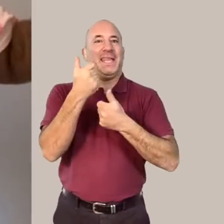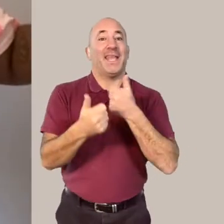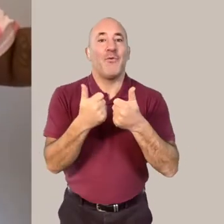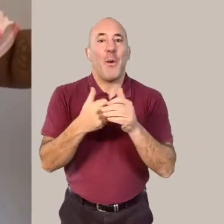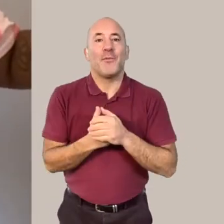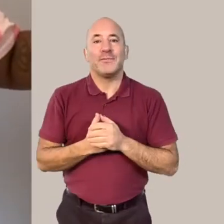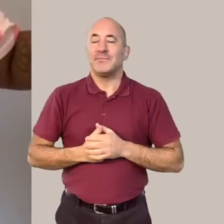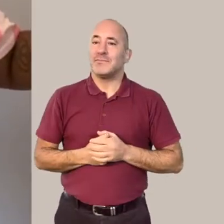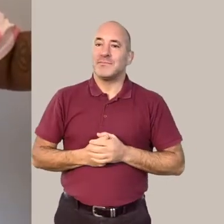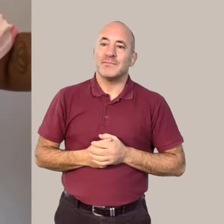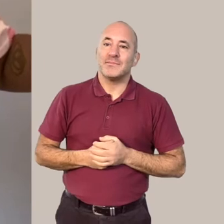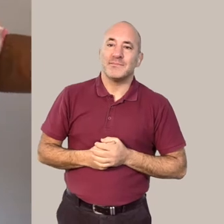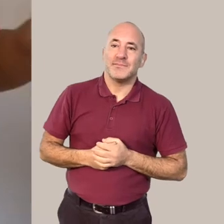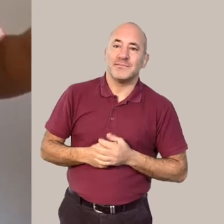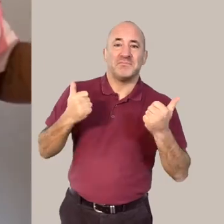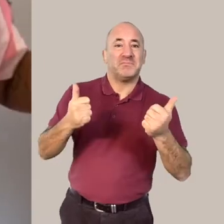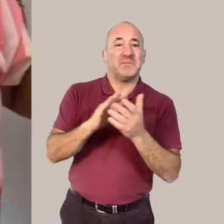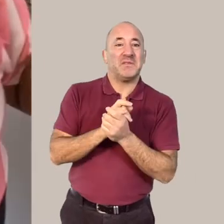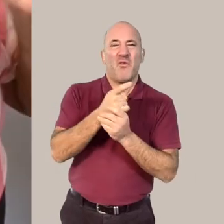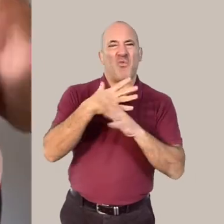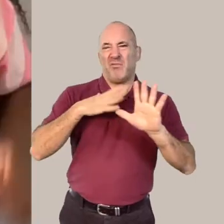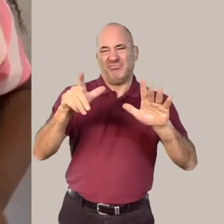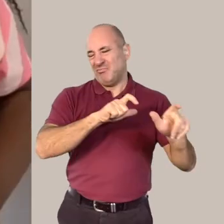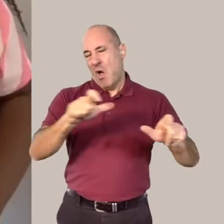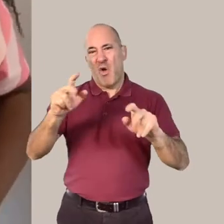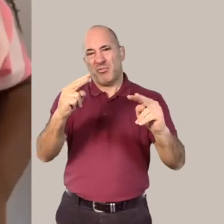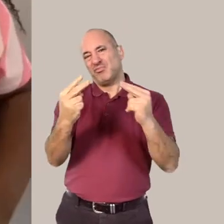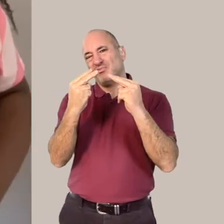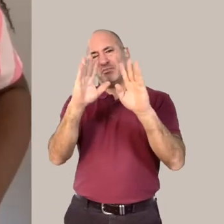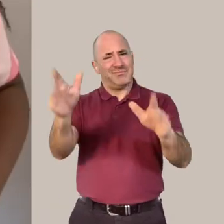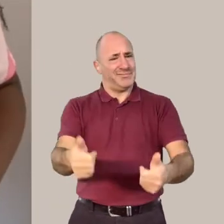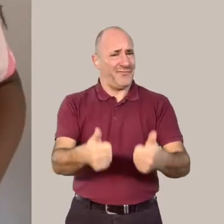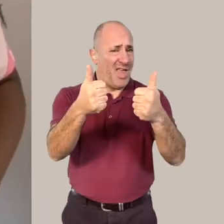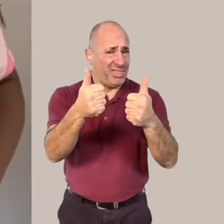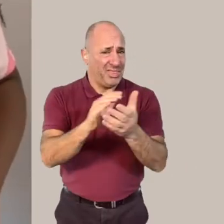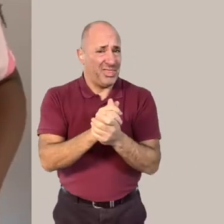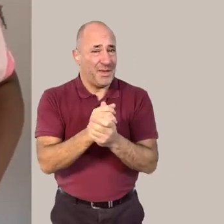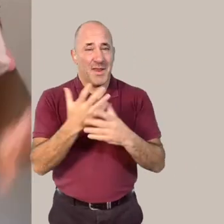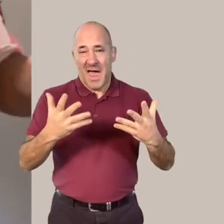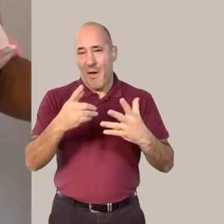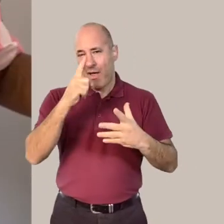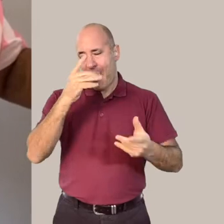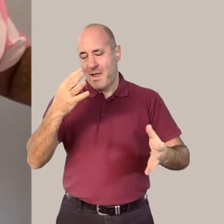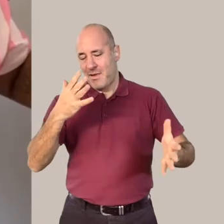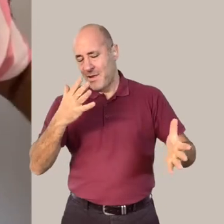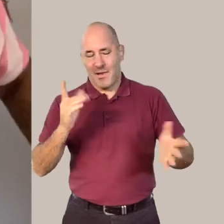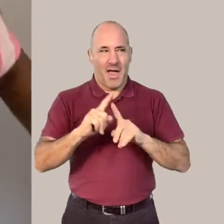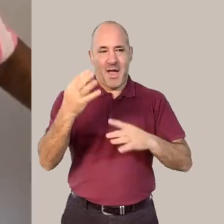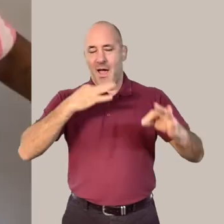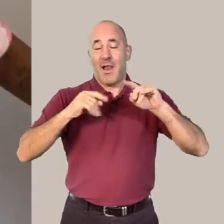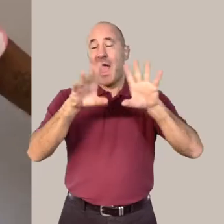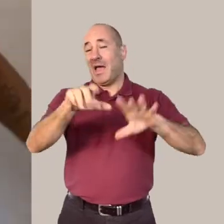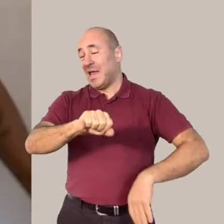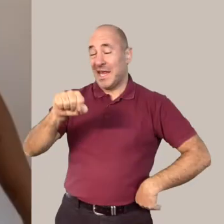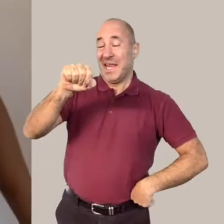hero. Okay? And if you want to do that at the end then you can do that as well but it's time now where you can